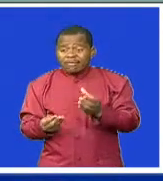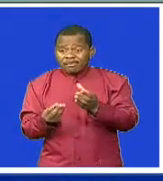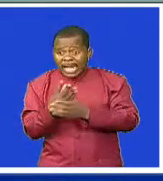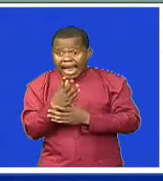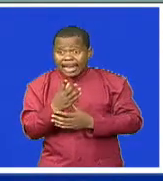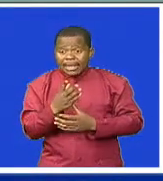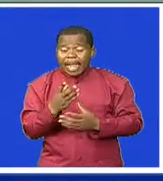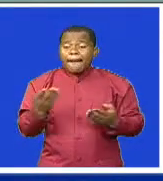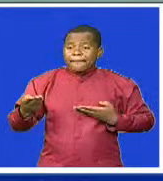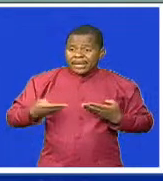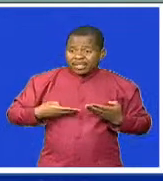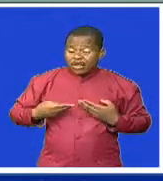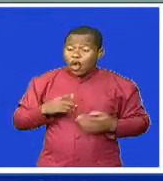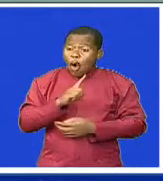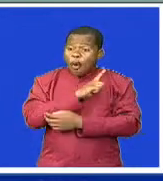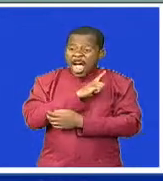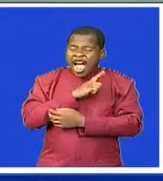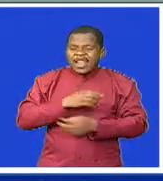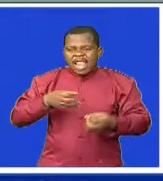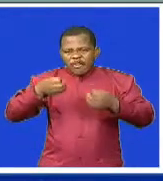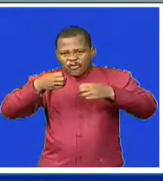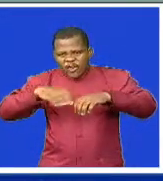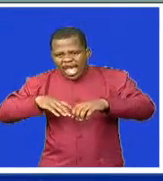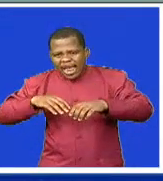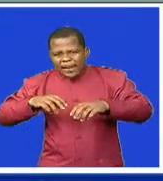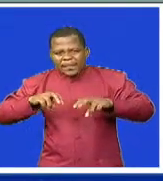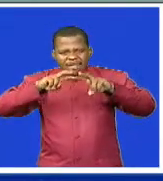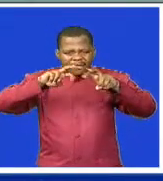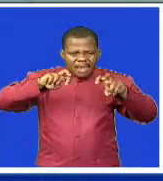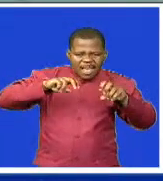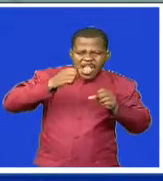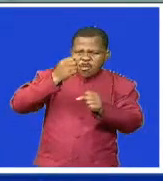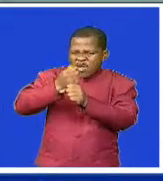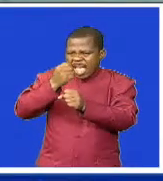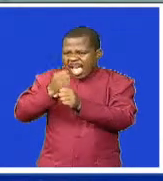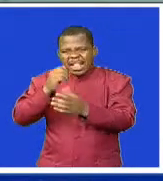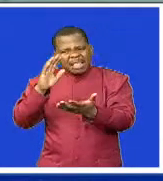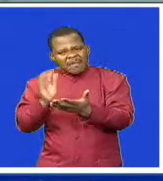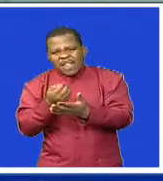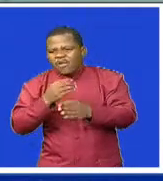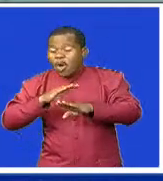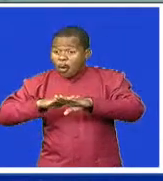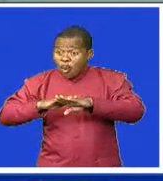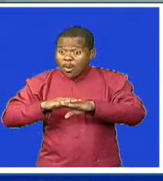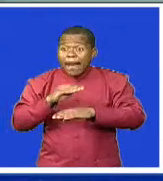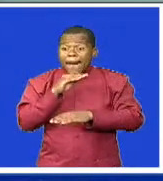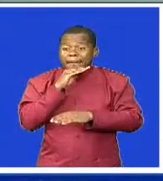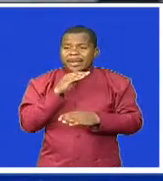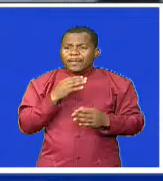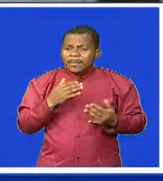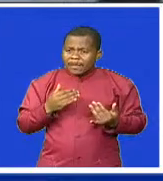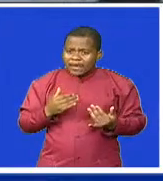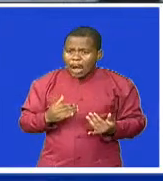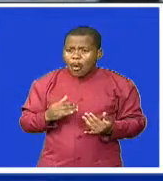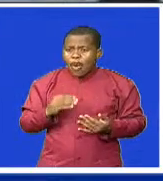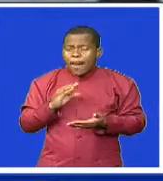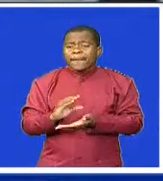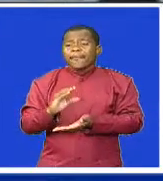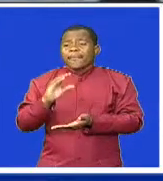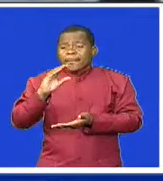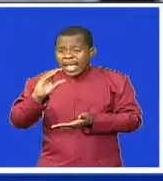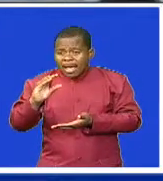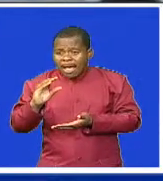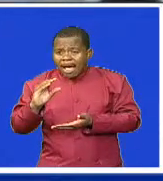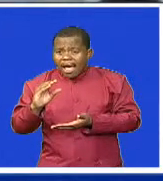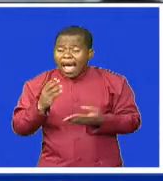by that time they lack the necessary skills and the necessary endurance for such businesses to